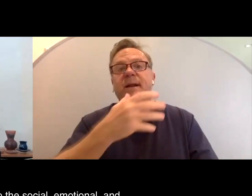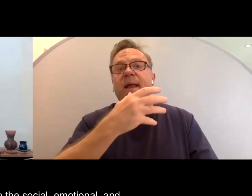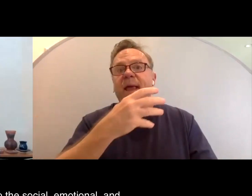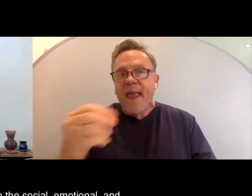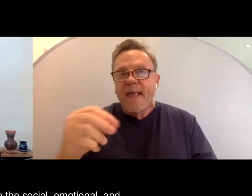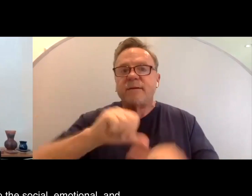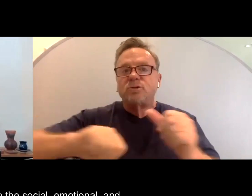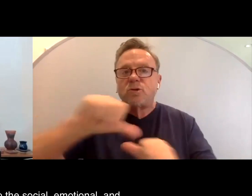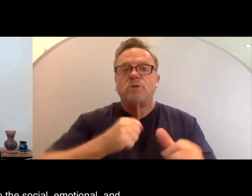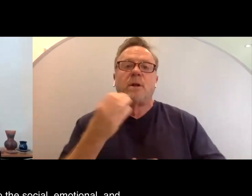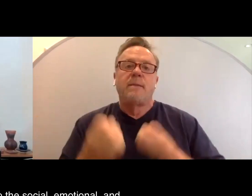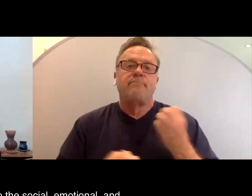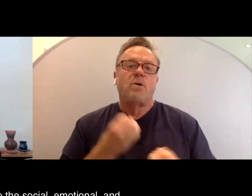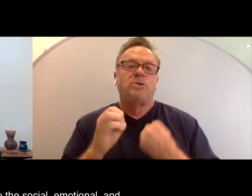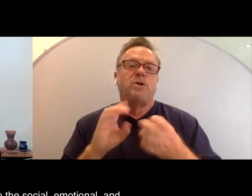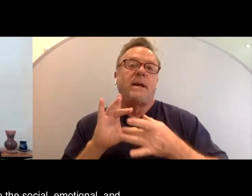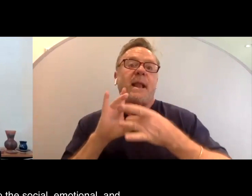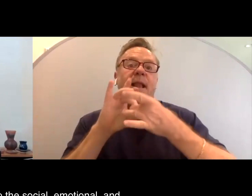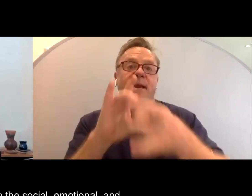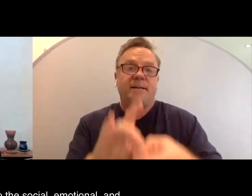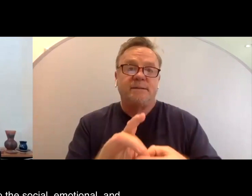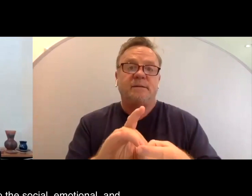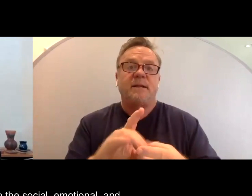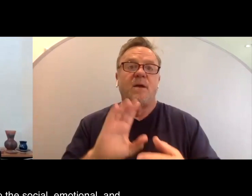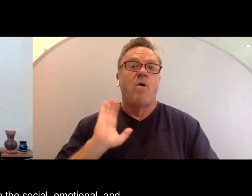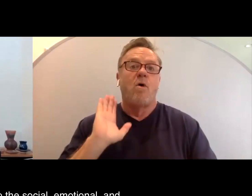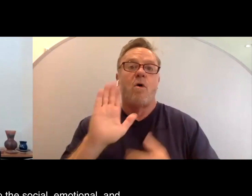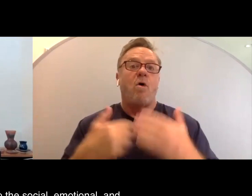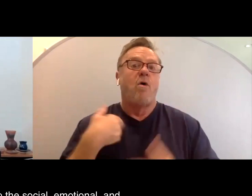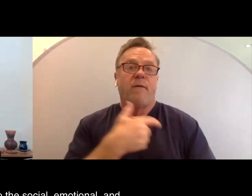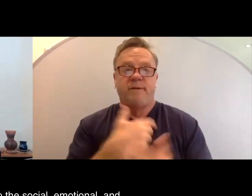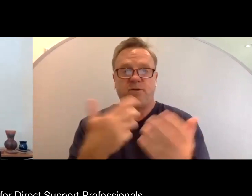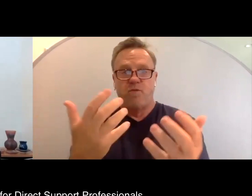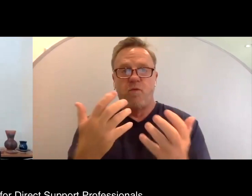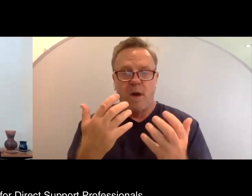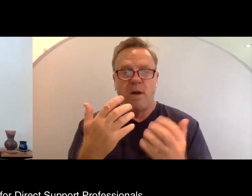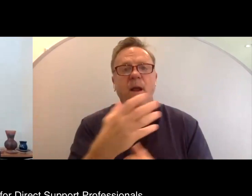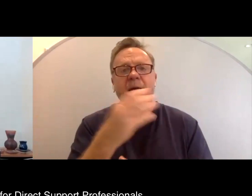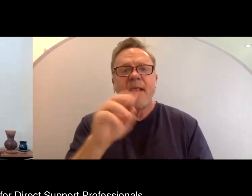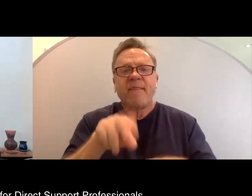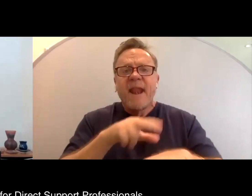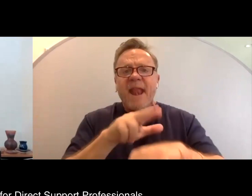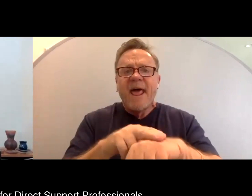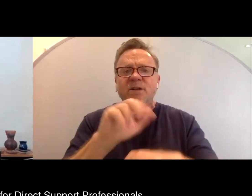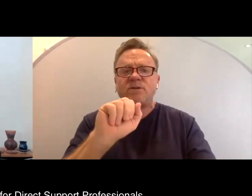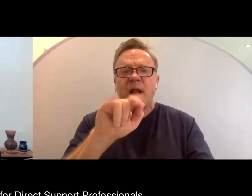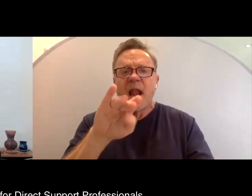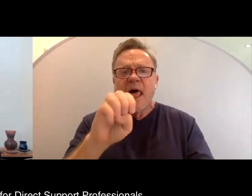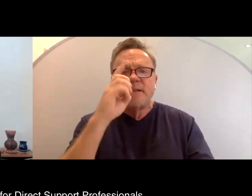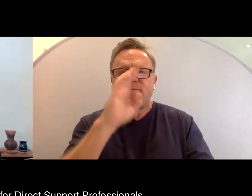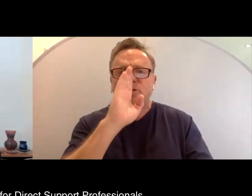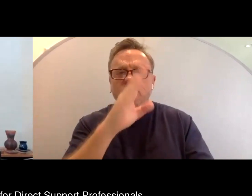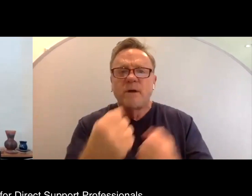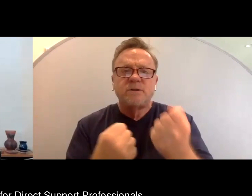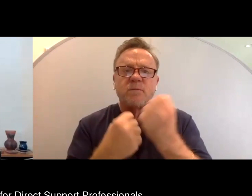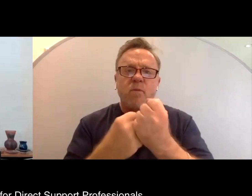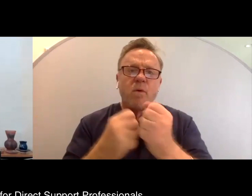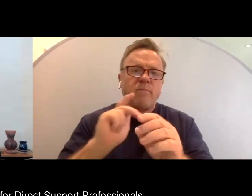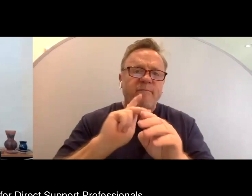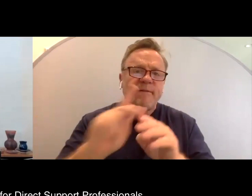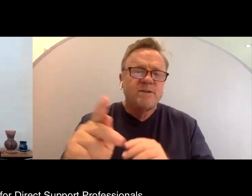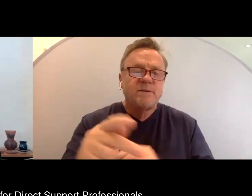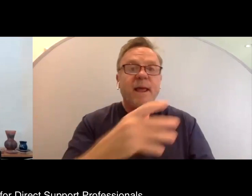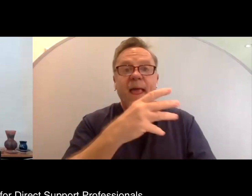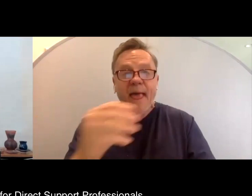social, emotional, and connectedness that all of us seek. By the way, the National Alliance for Direct Support Professionals and